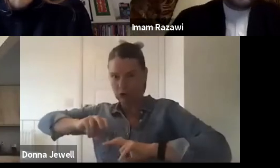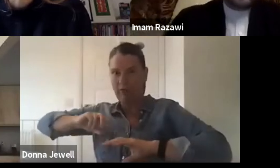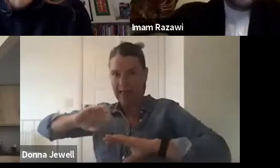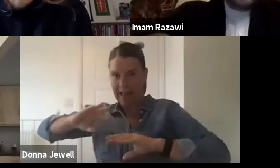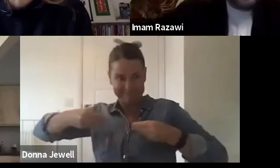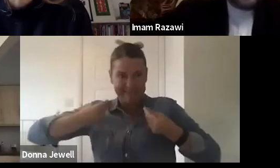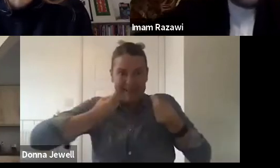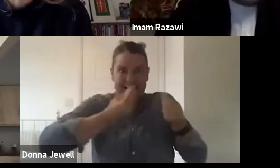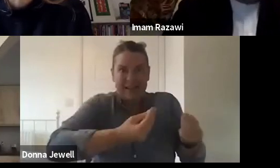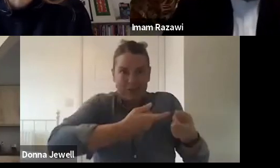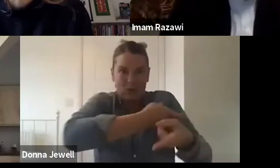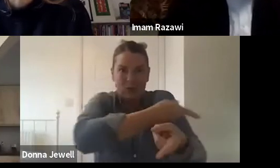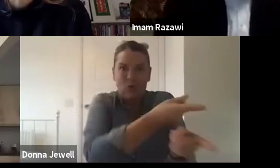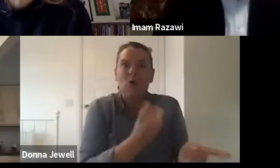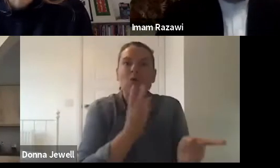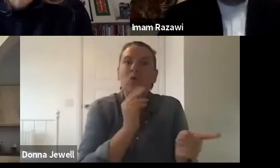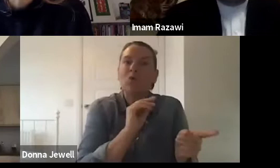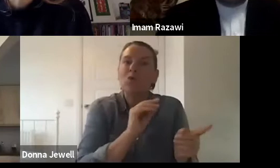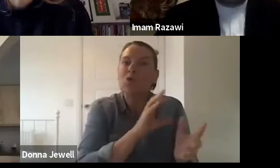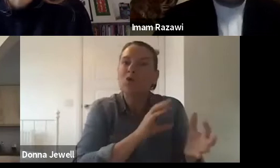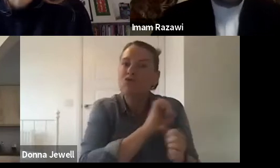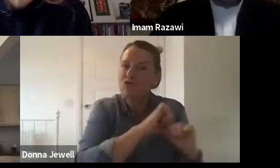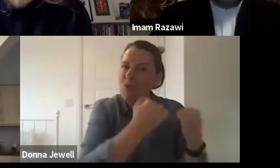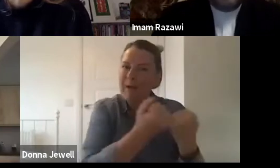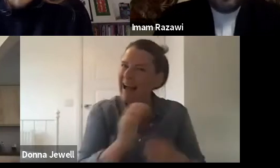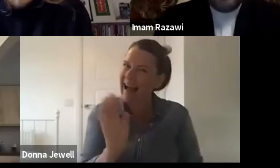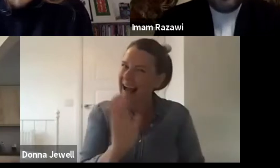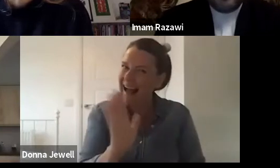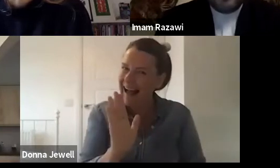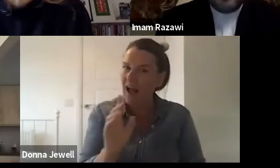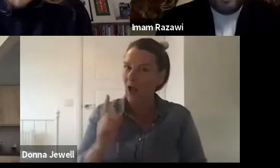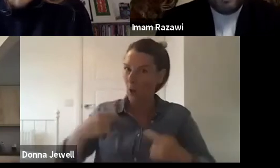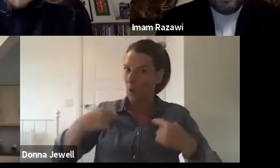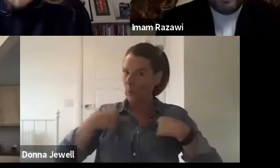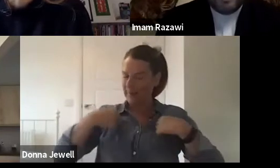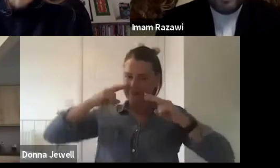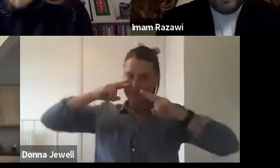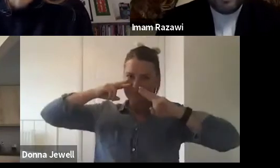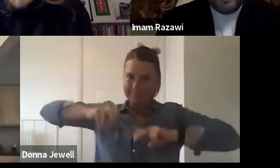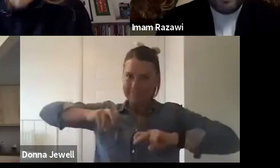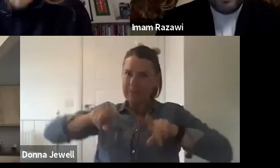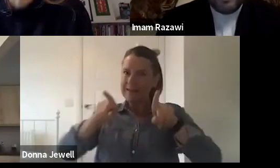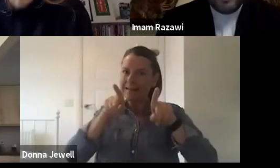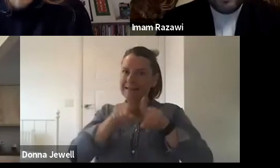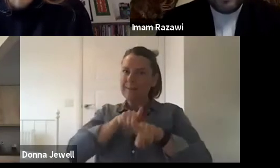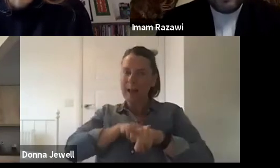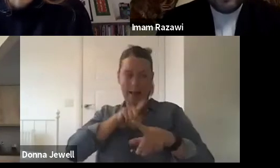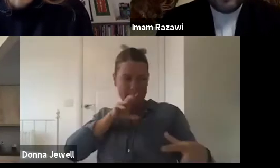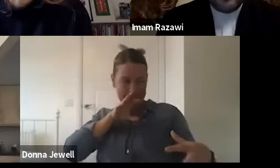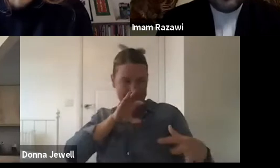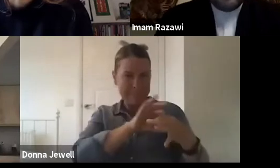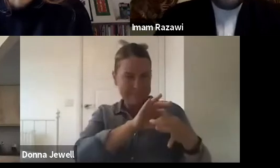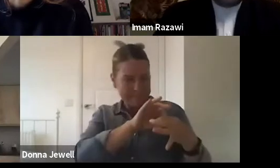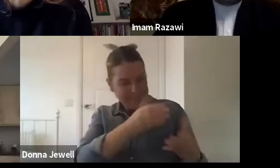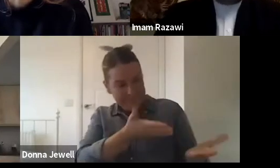or other communities. It's about co-creating our response to very difficult times. And I think that's the thing